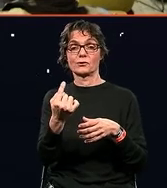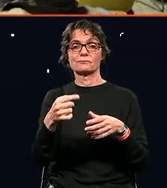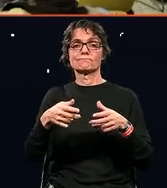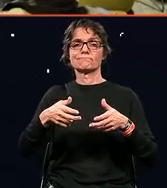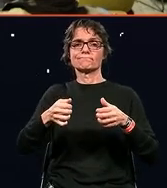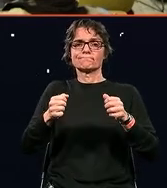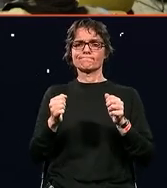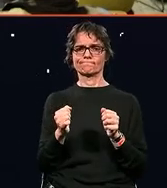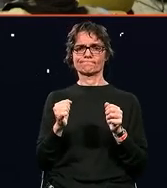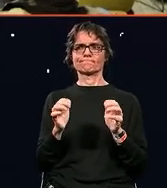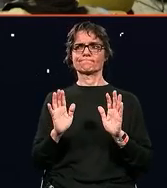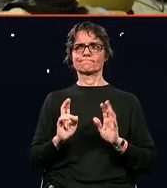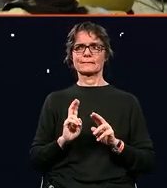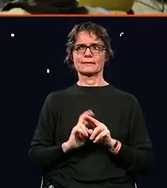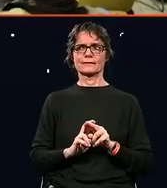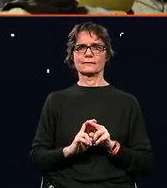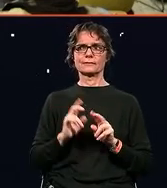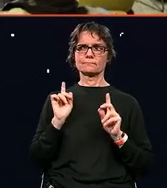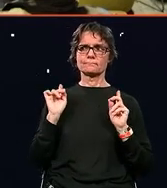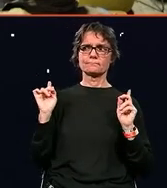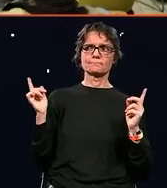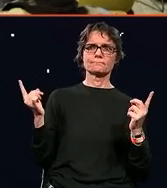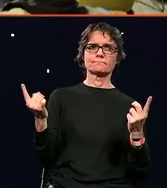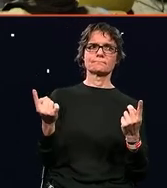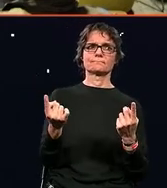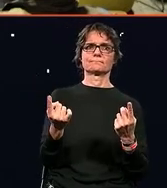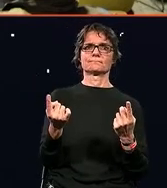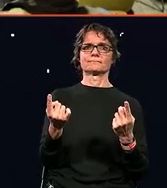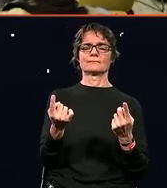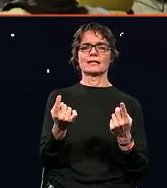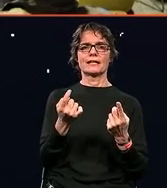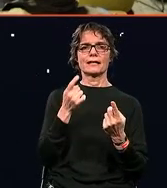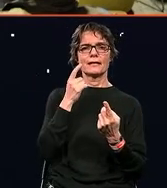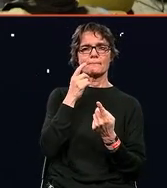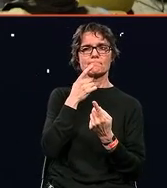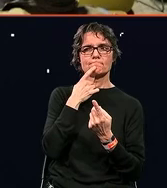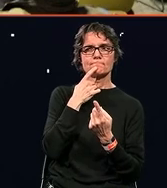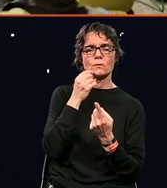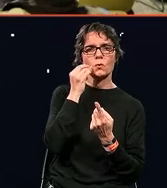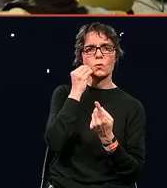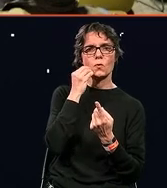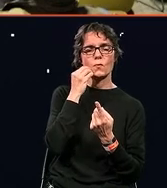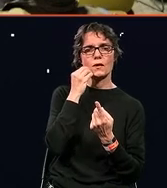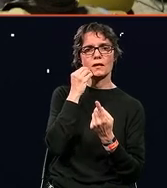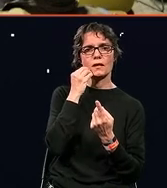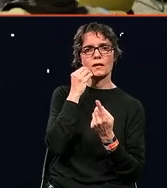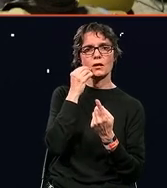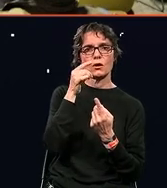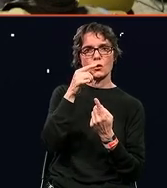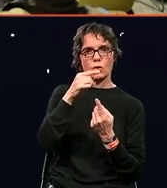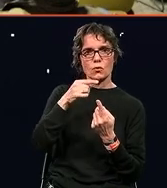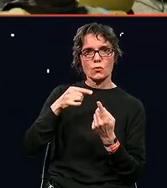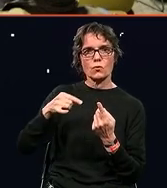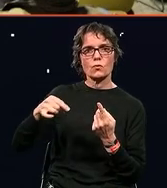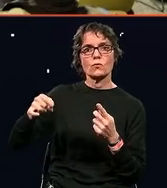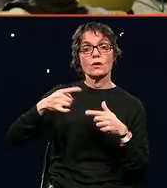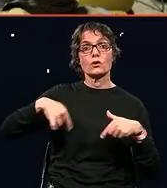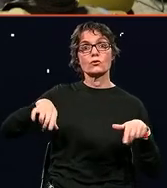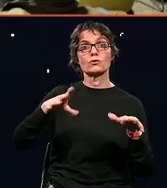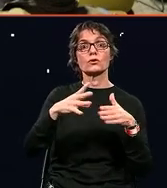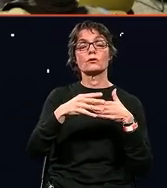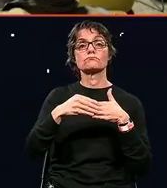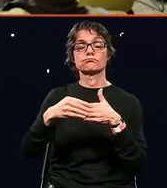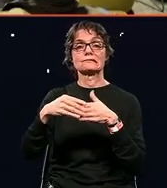sit in and explore how a leadership or executive leadership meeting takes place. And